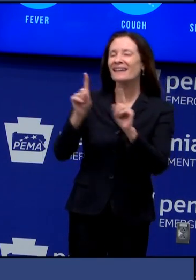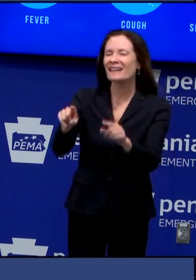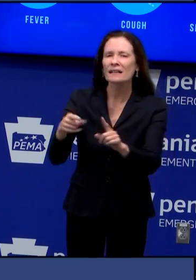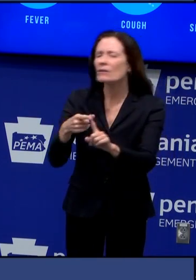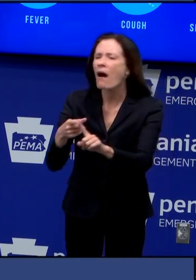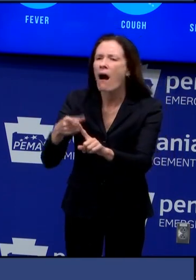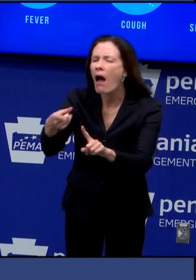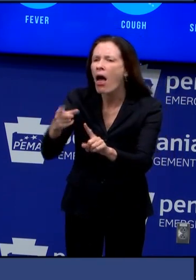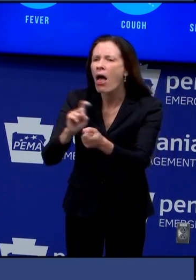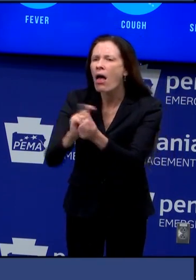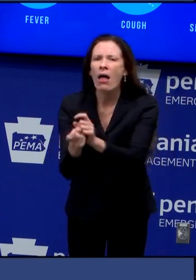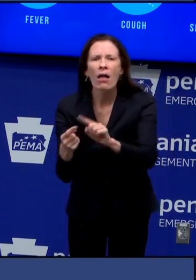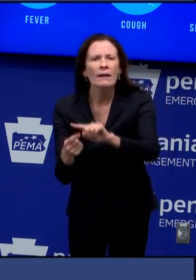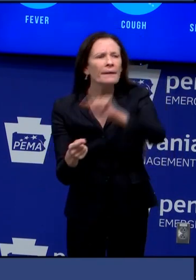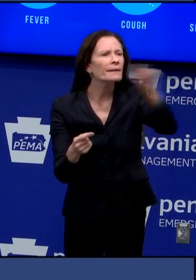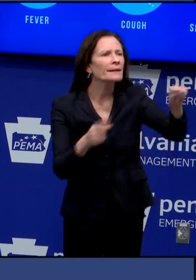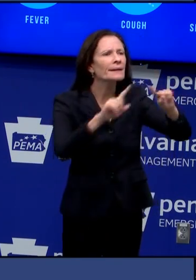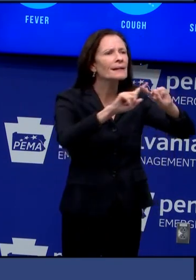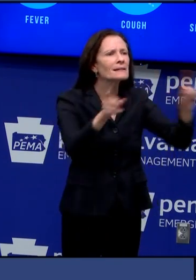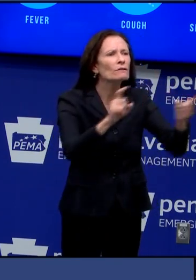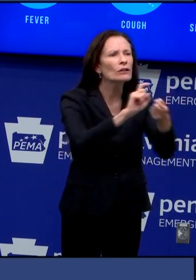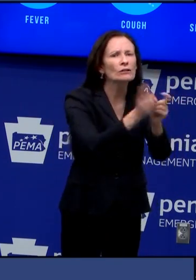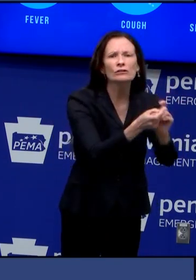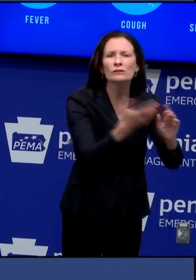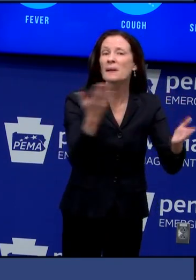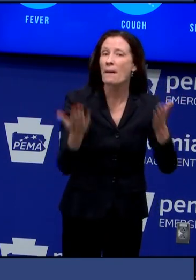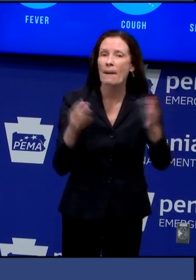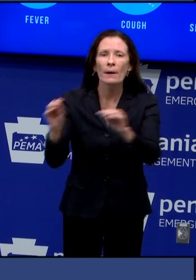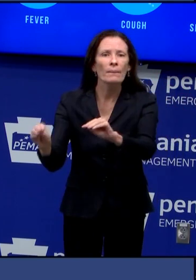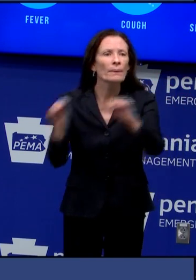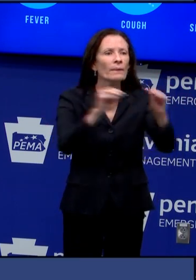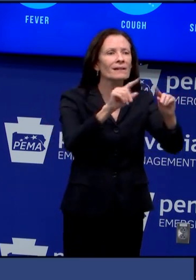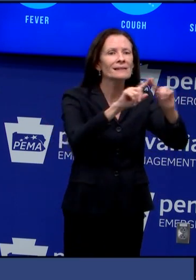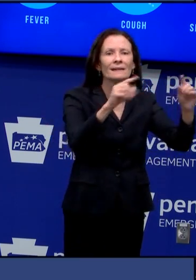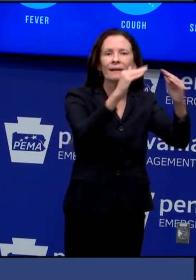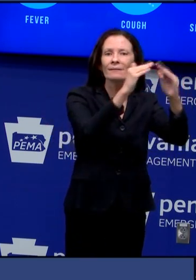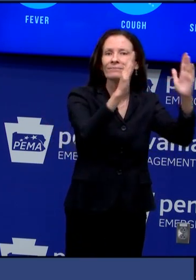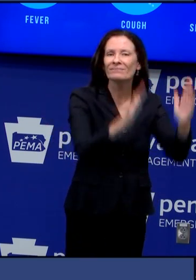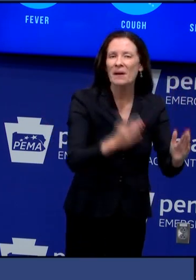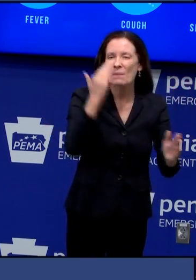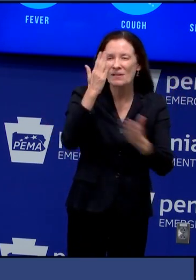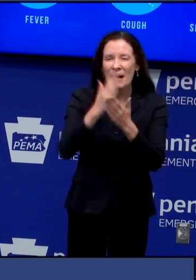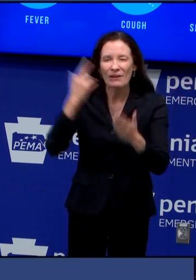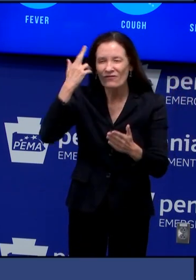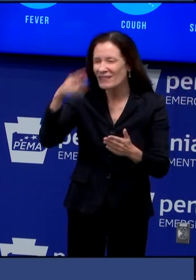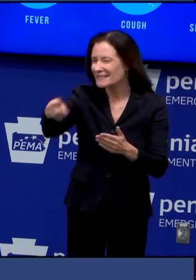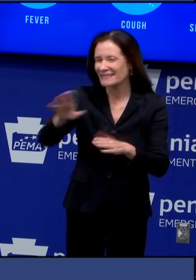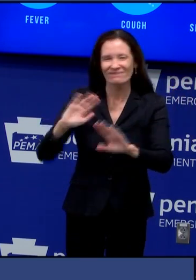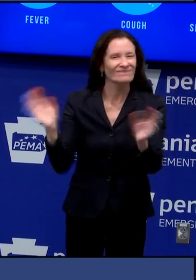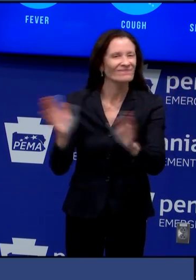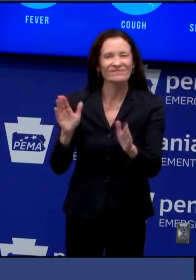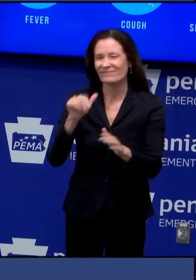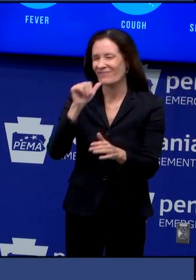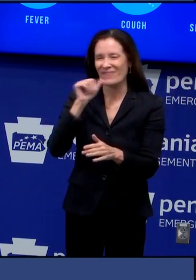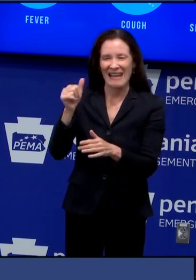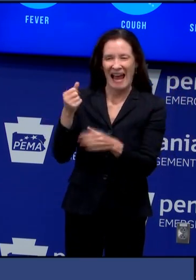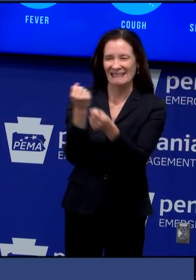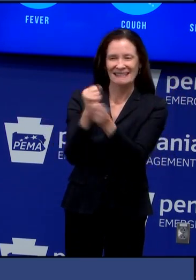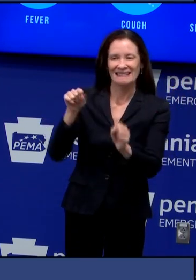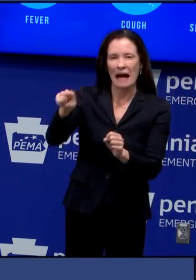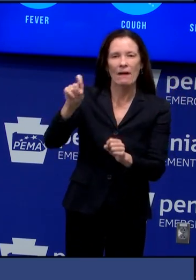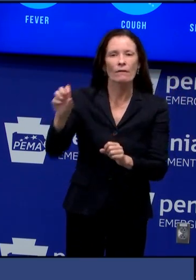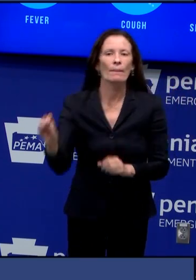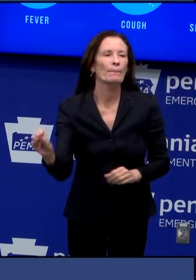and due to the fact that some facilities will not be used at this time such as senior facilities voters should look for your county